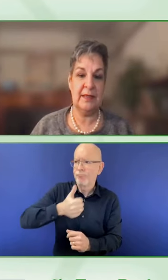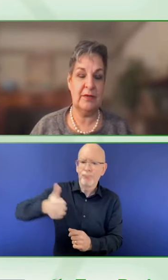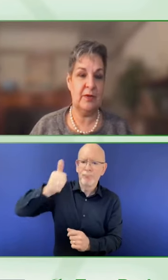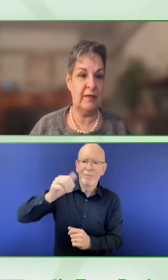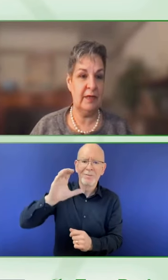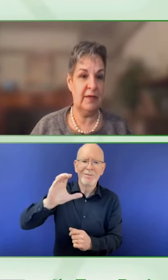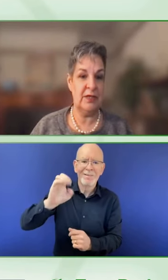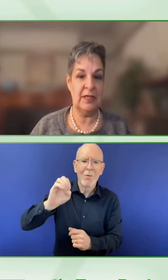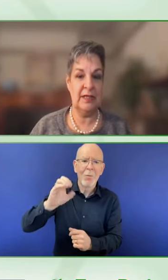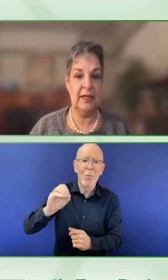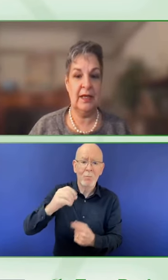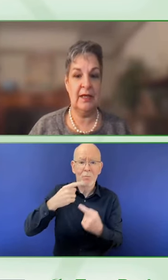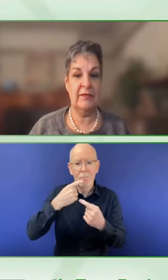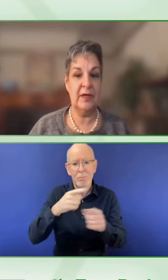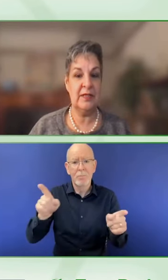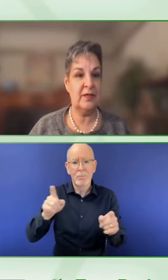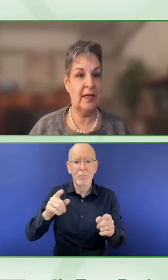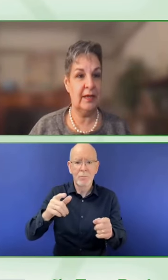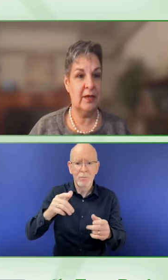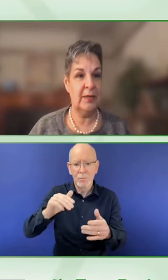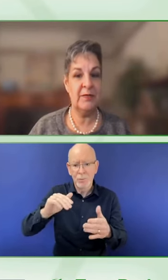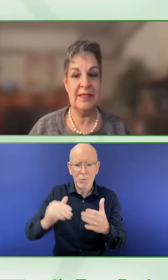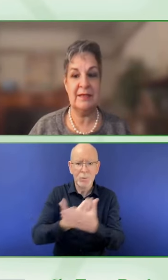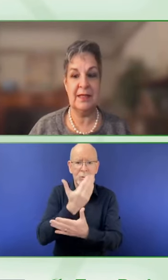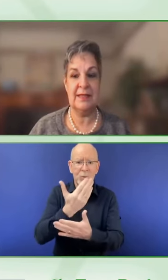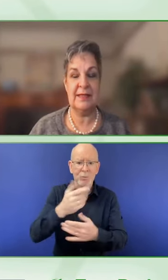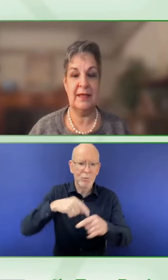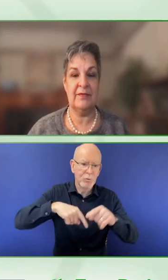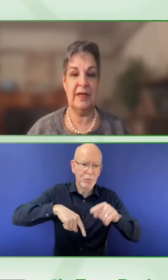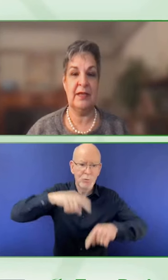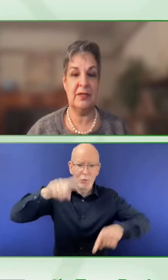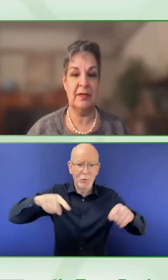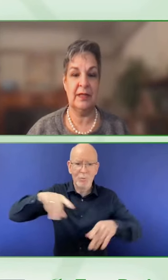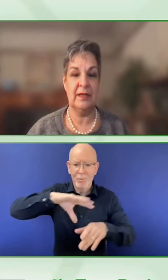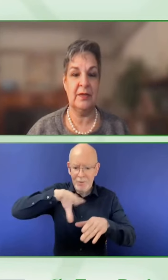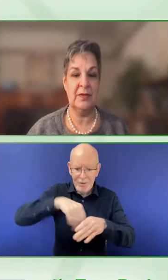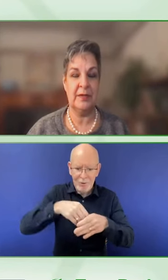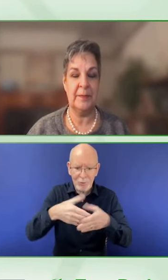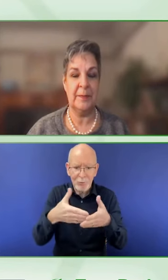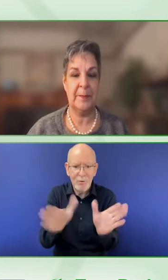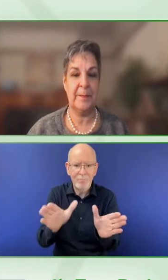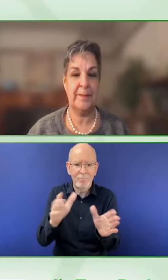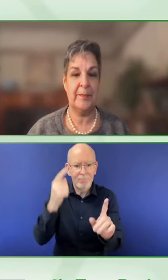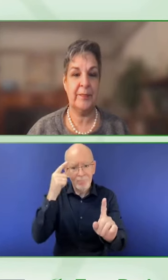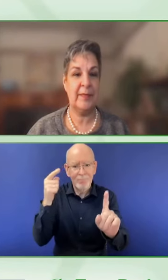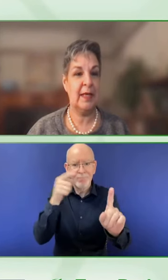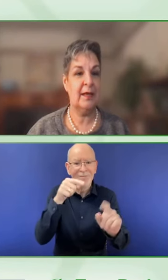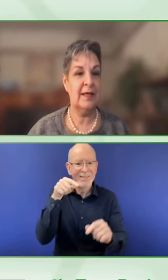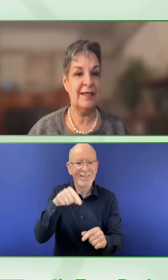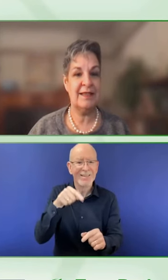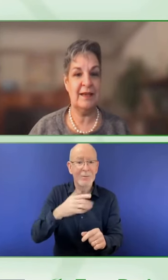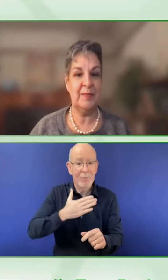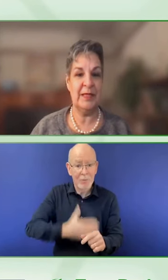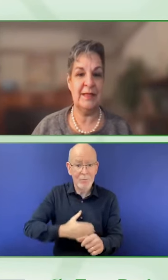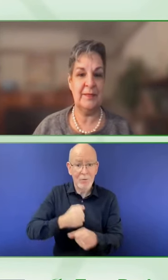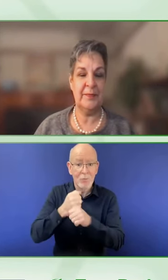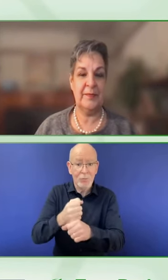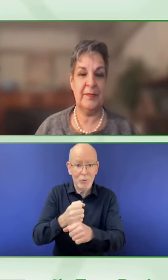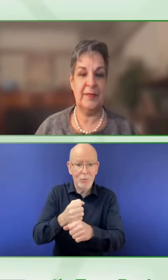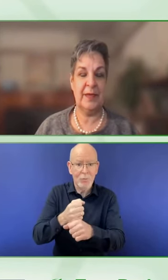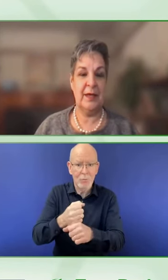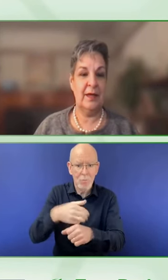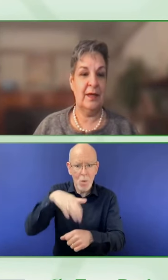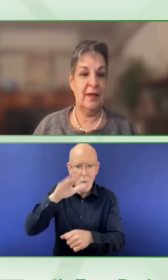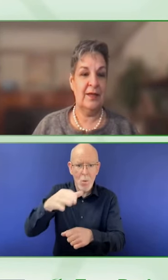products, drive innovation and foster economic resilience and financial inclusion. Next slide, please.